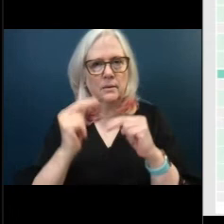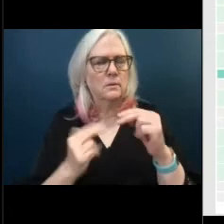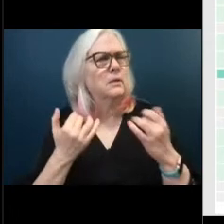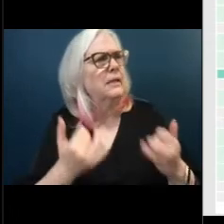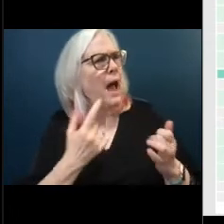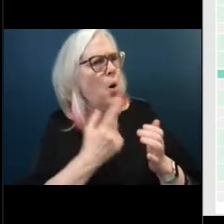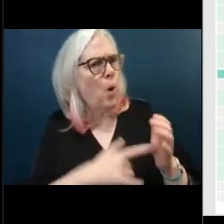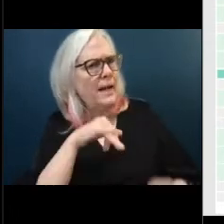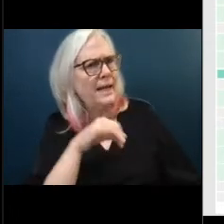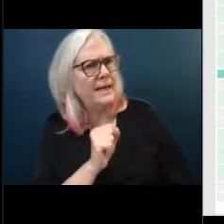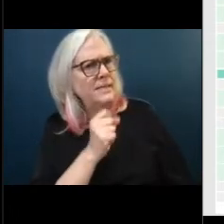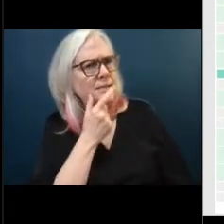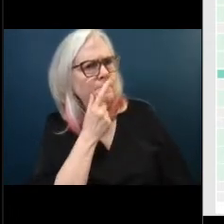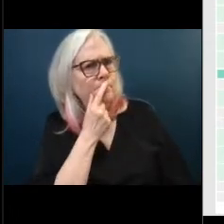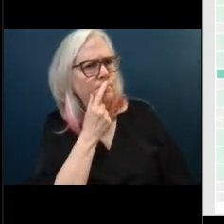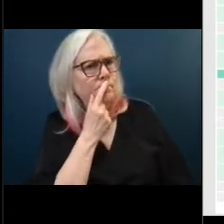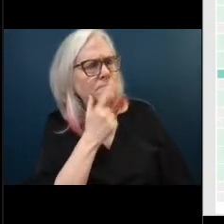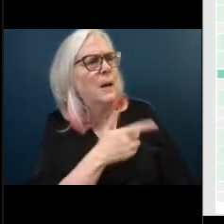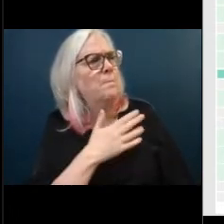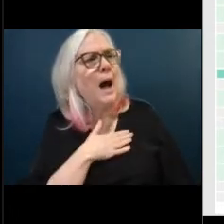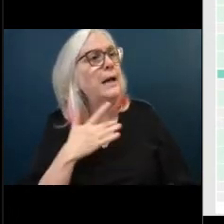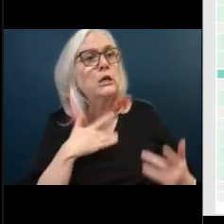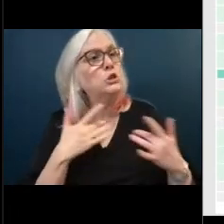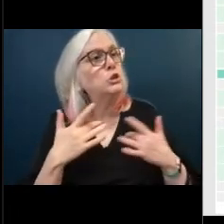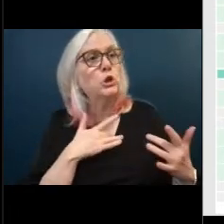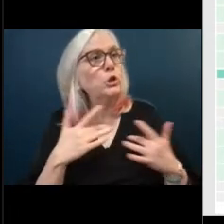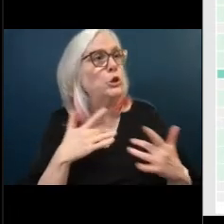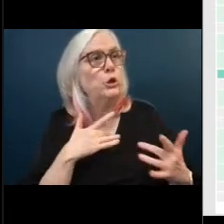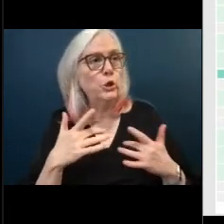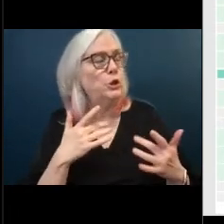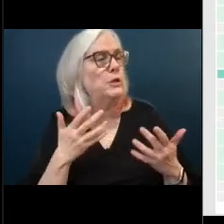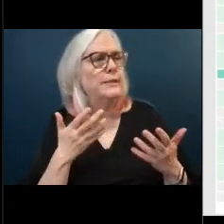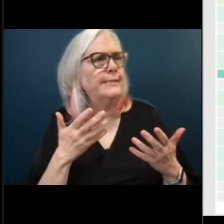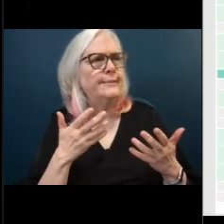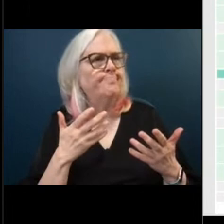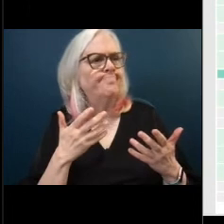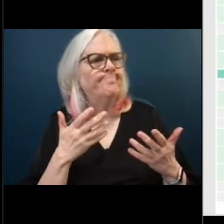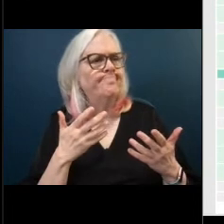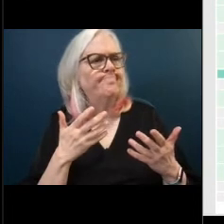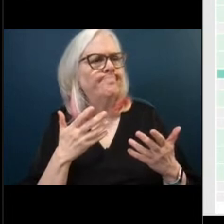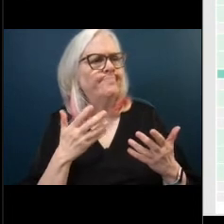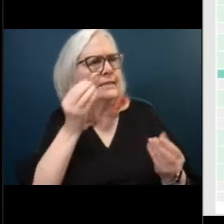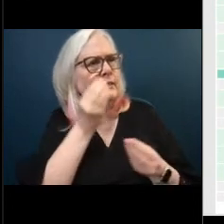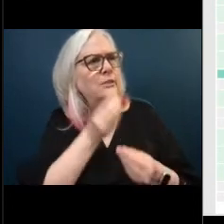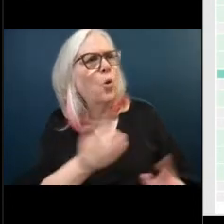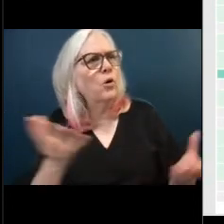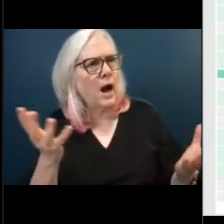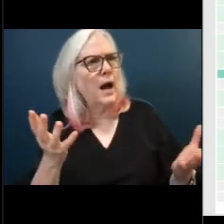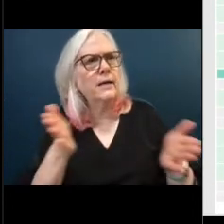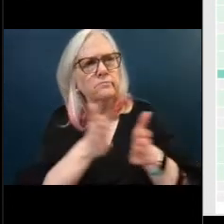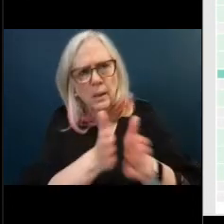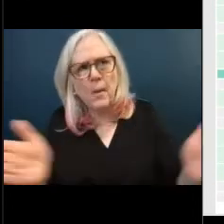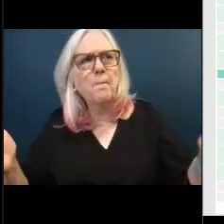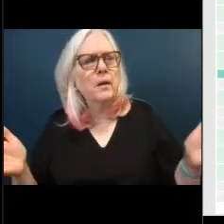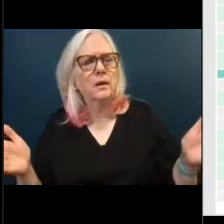i my concern is um notifying giving the public um